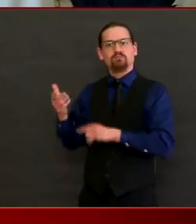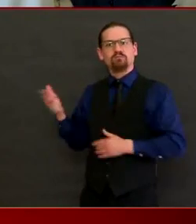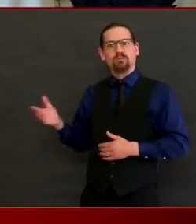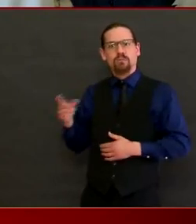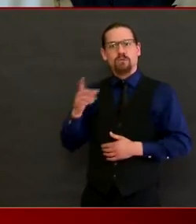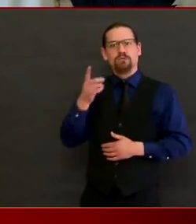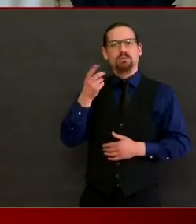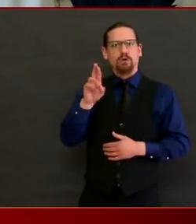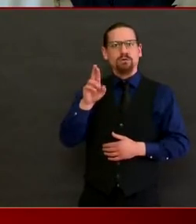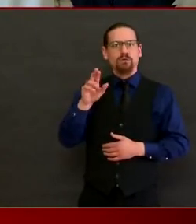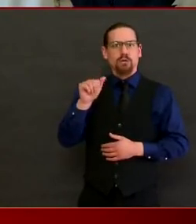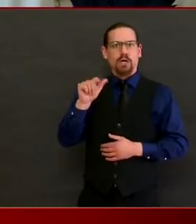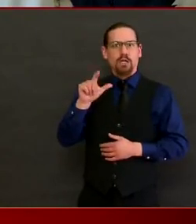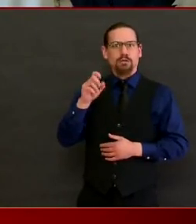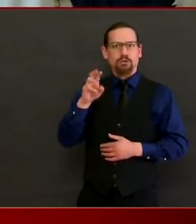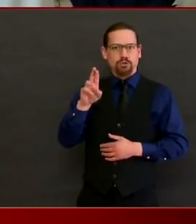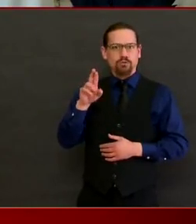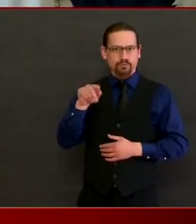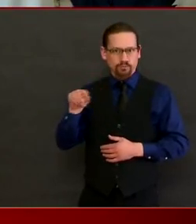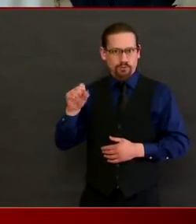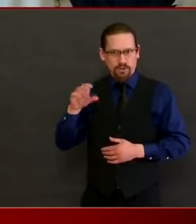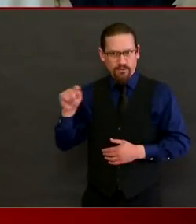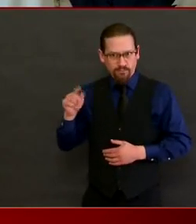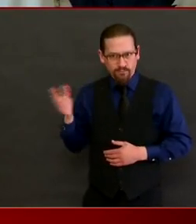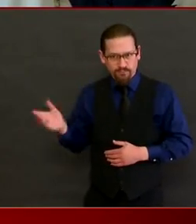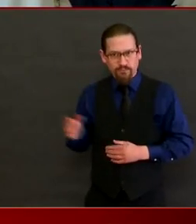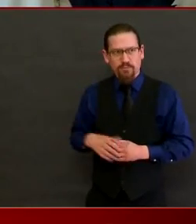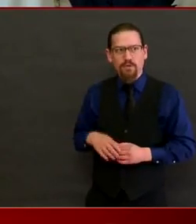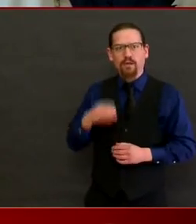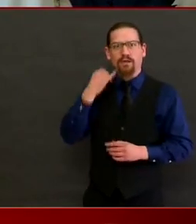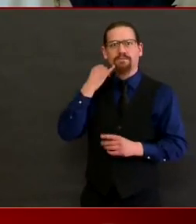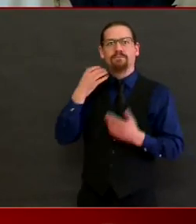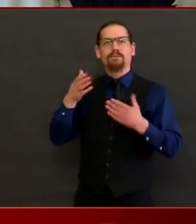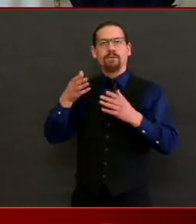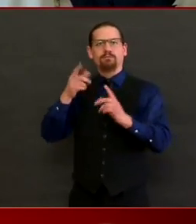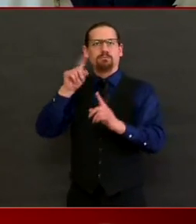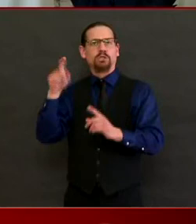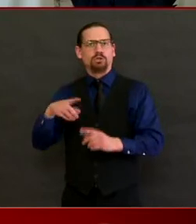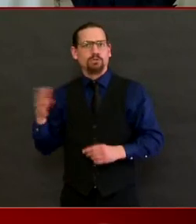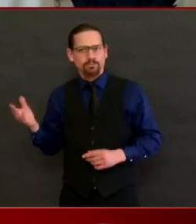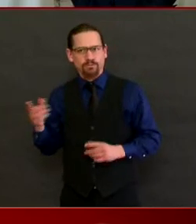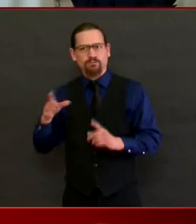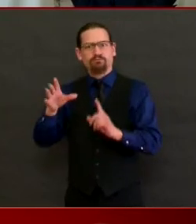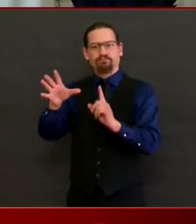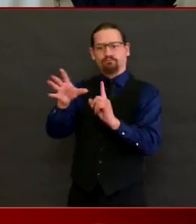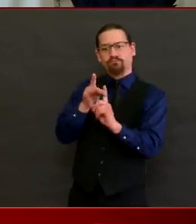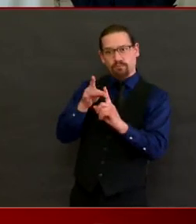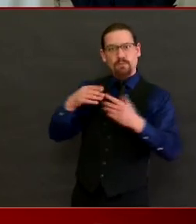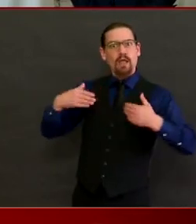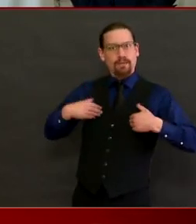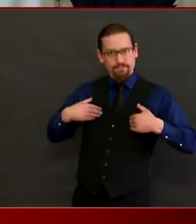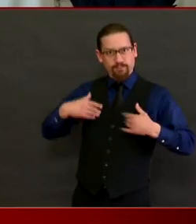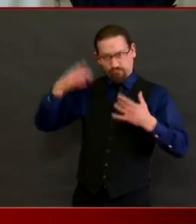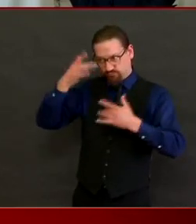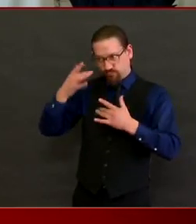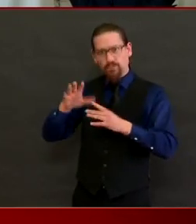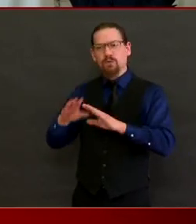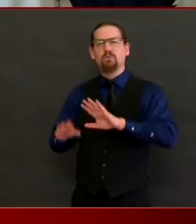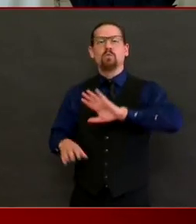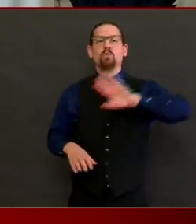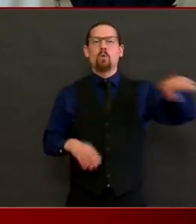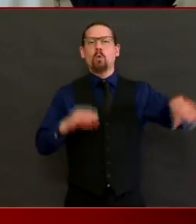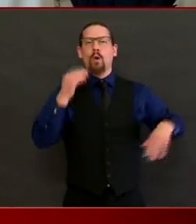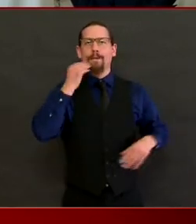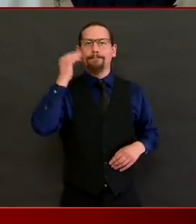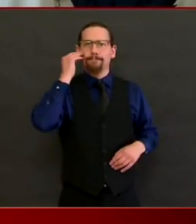a person tests positive for COVID-19 and sent home to recover, what's the follow-up as to whether they live with elderly relatives or